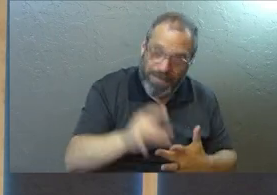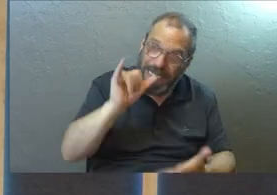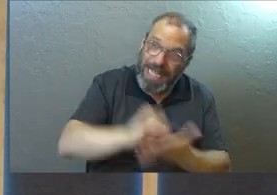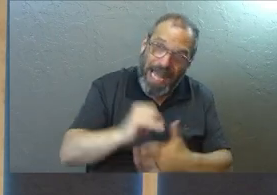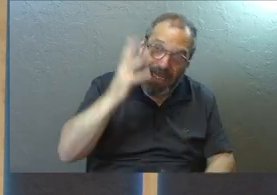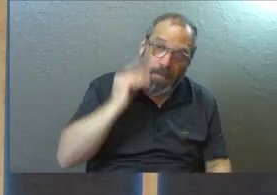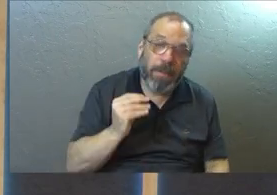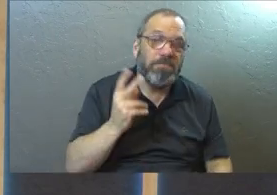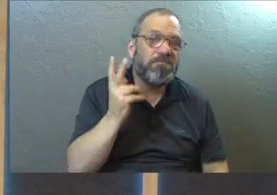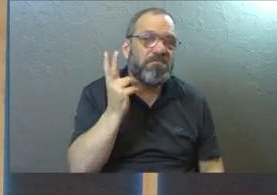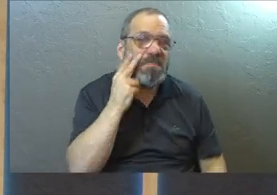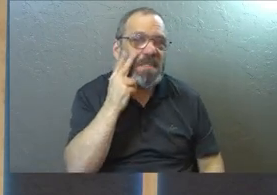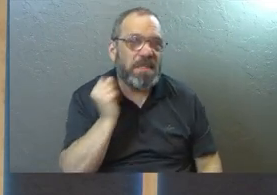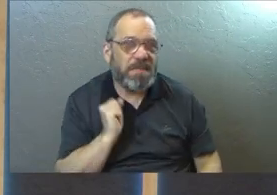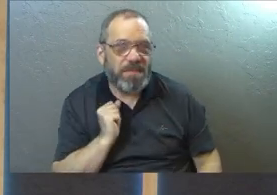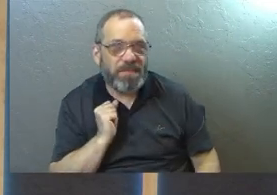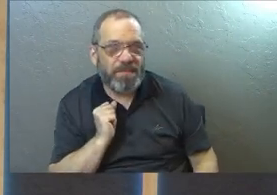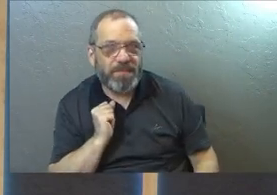See what he does.